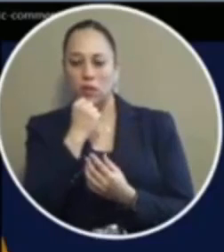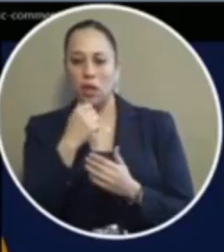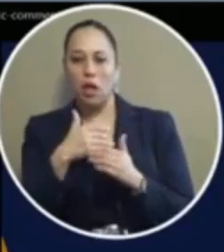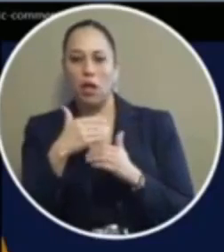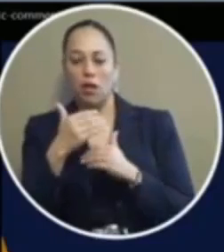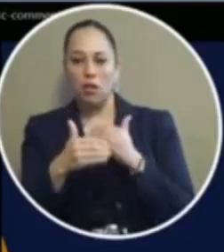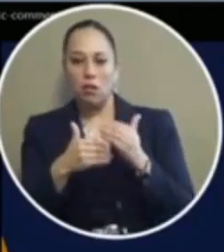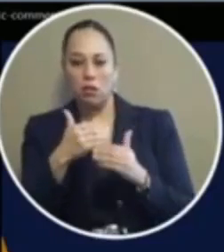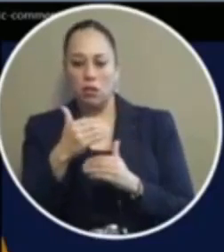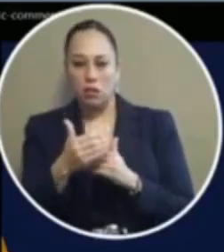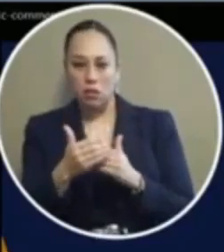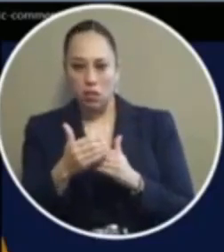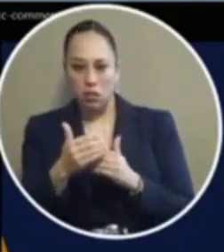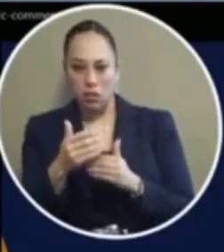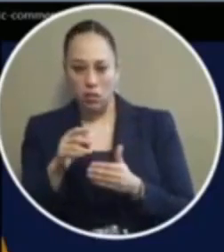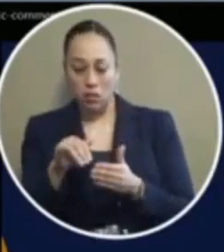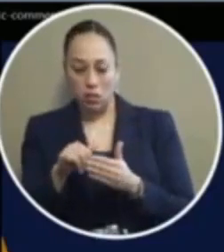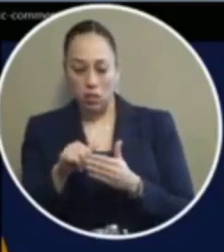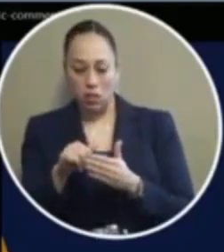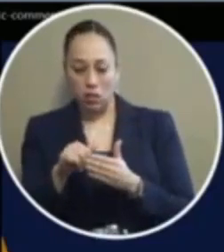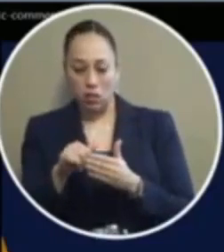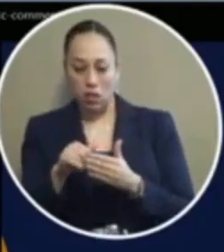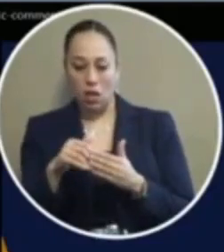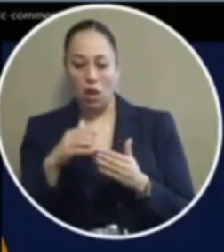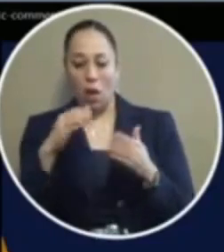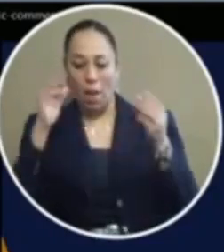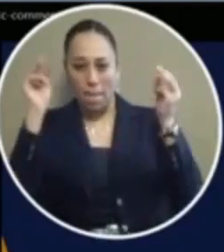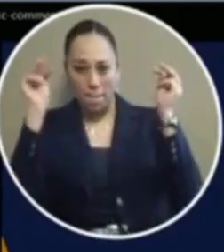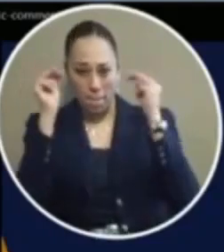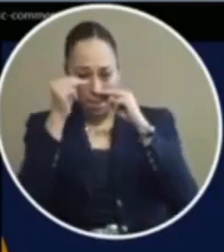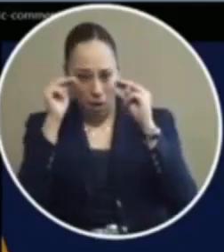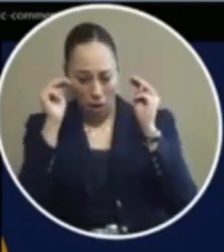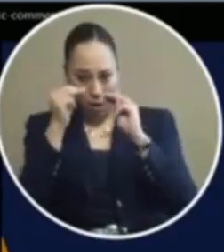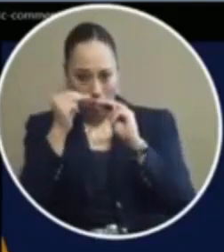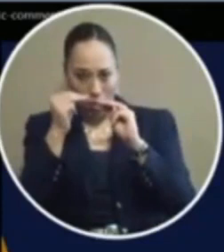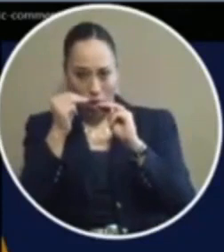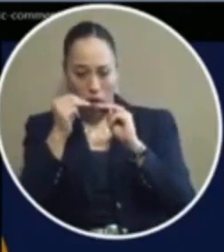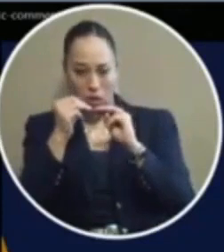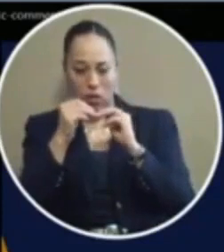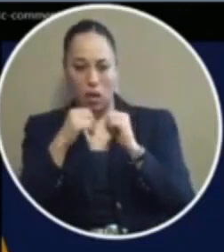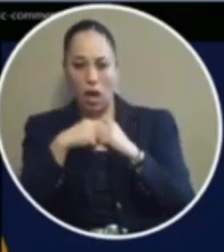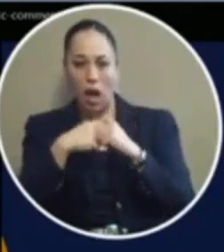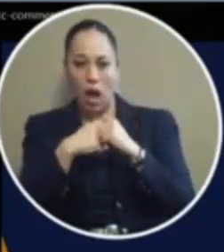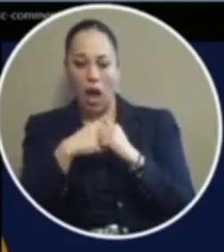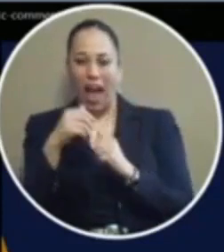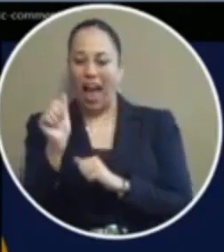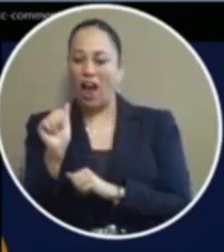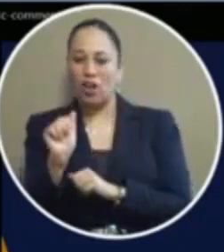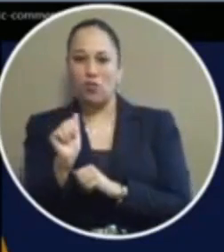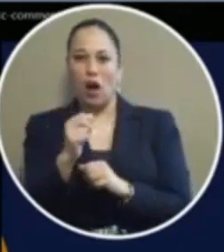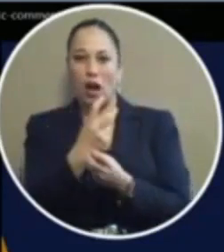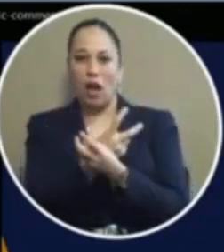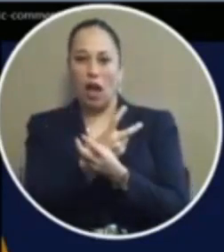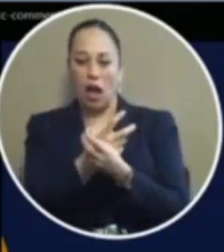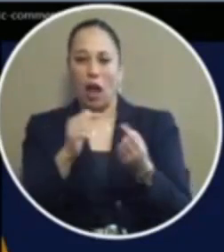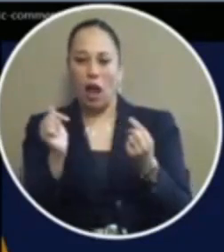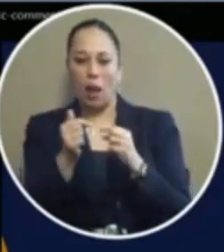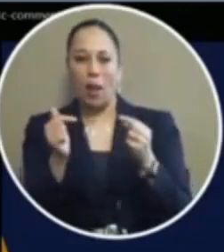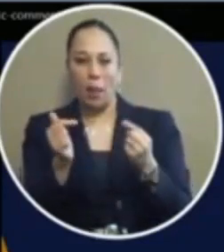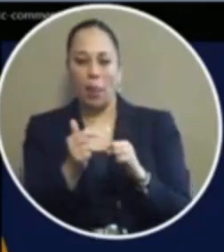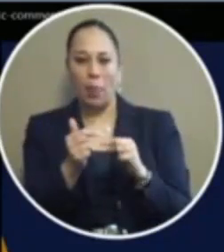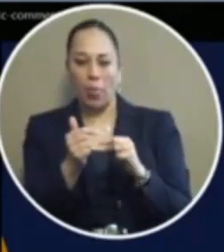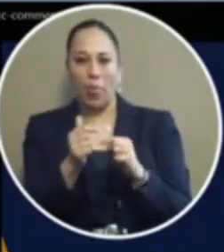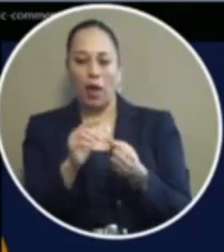chronic pains such as three herniated disc migraine joint pains and acute arthritis i have overcome